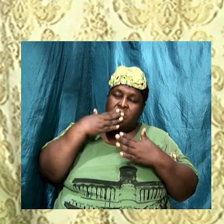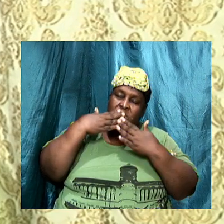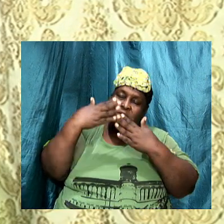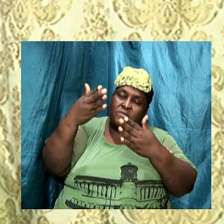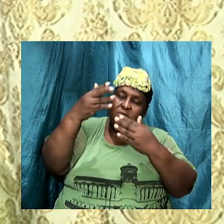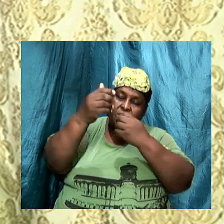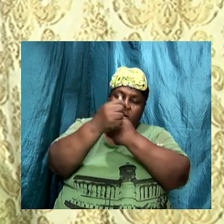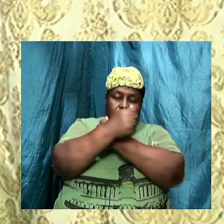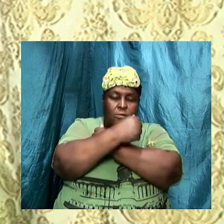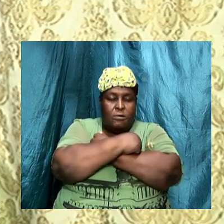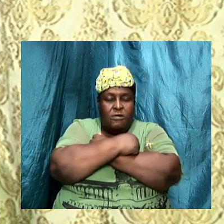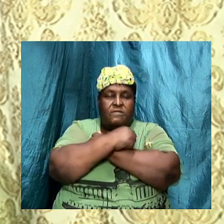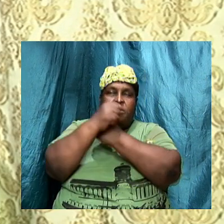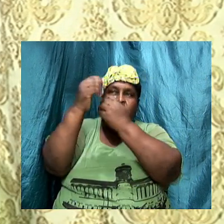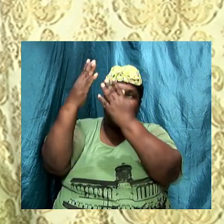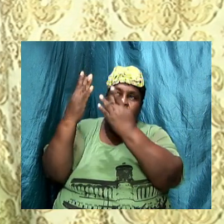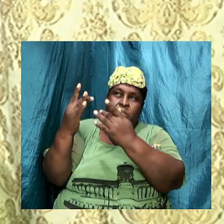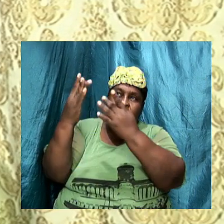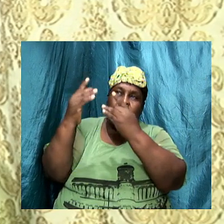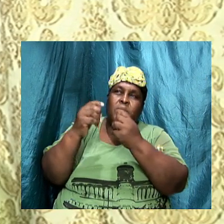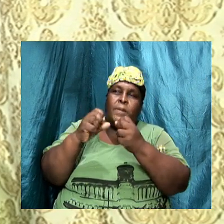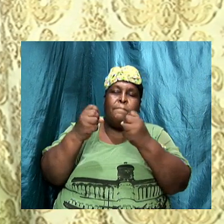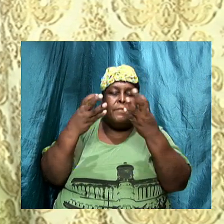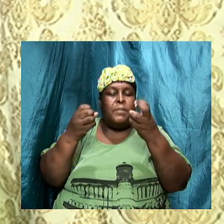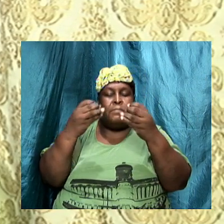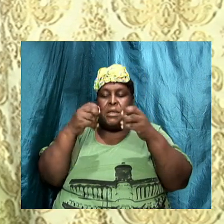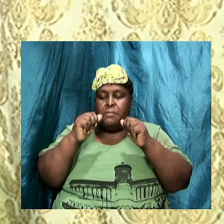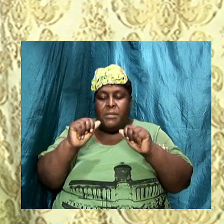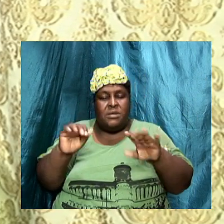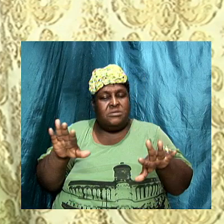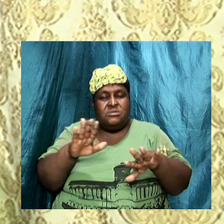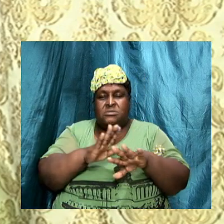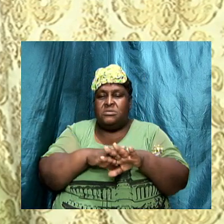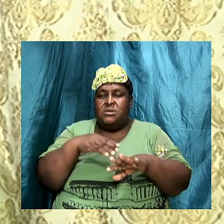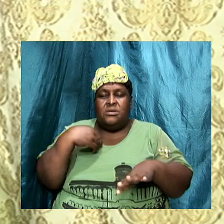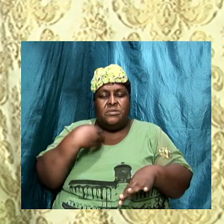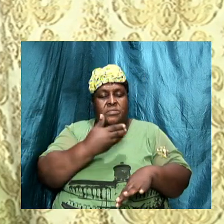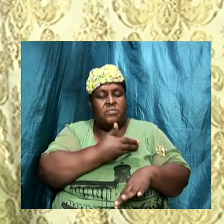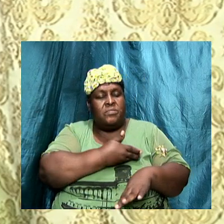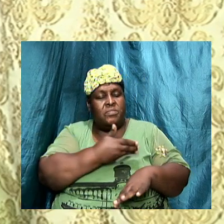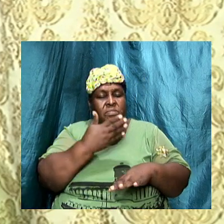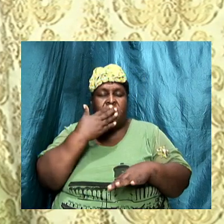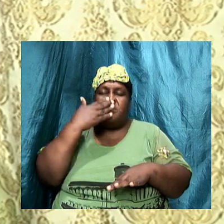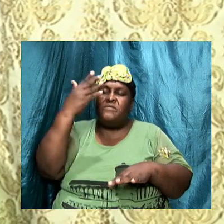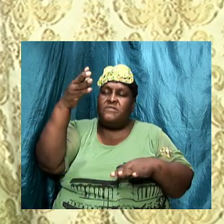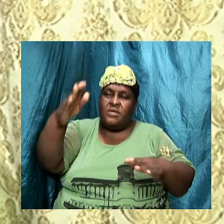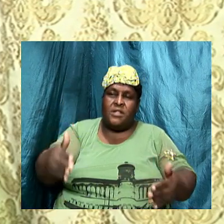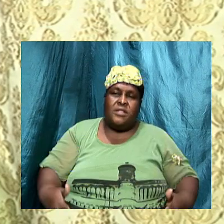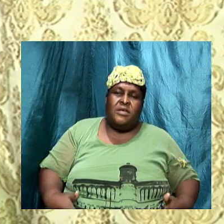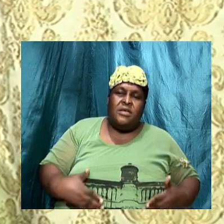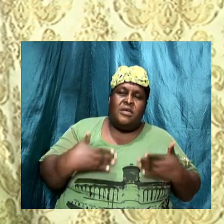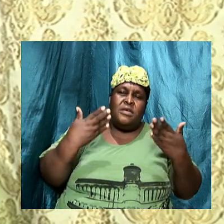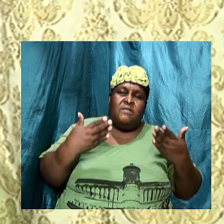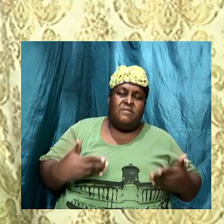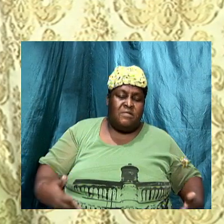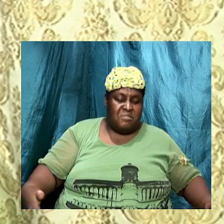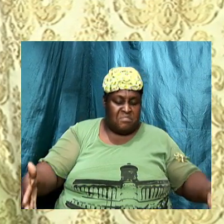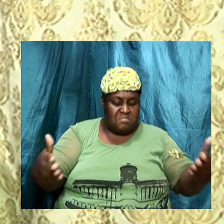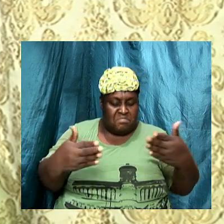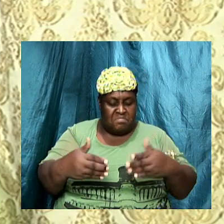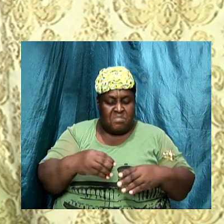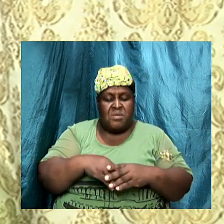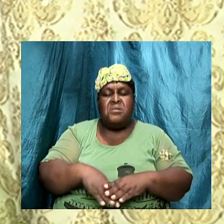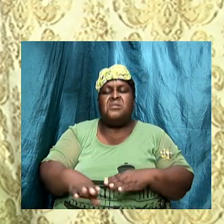you for your mercies. We thank you for your manifold blessings upon us. We thank you for life, almighty God. We are here in the land of the living.